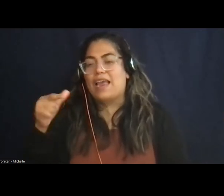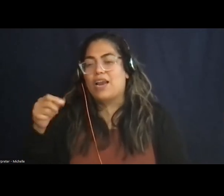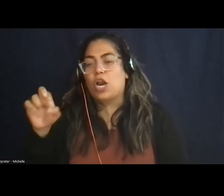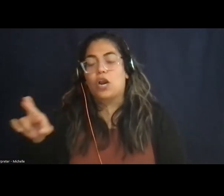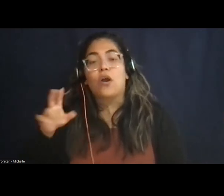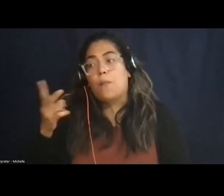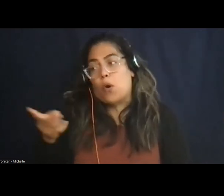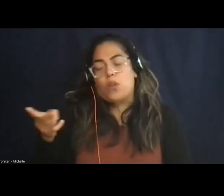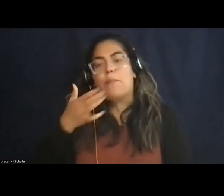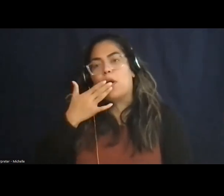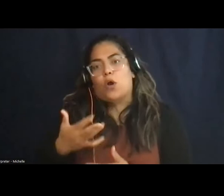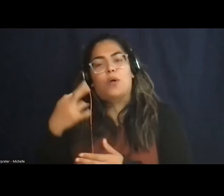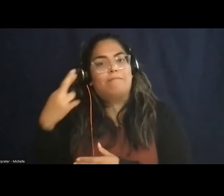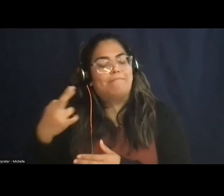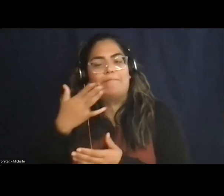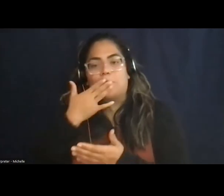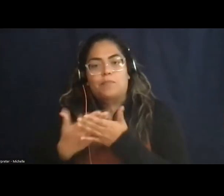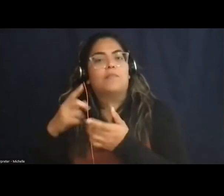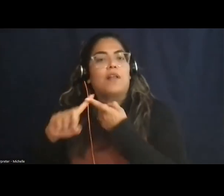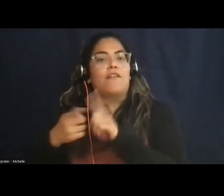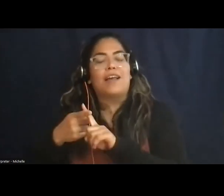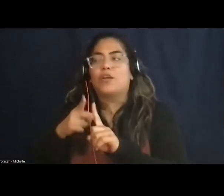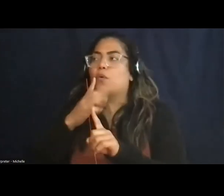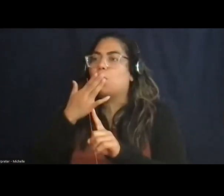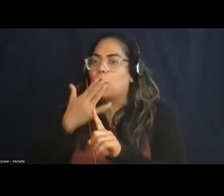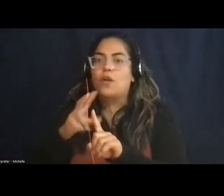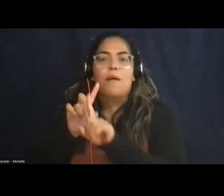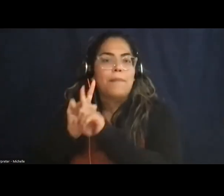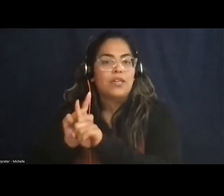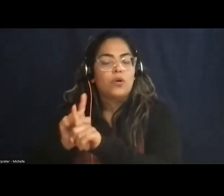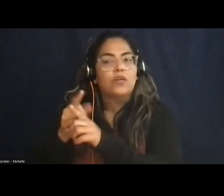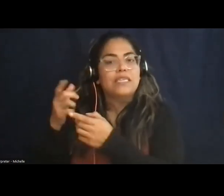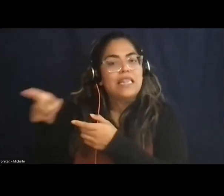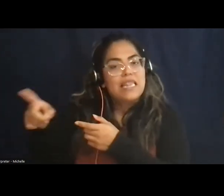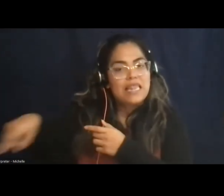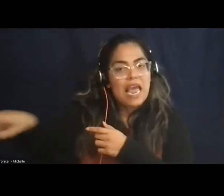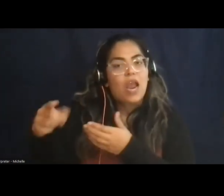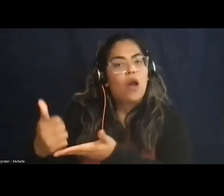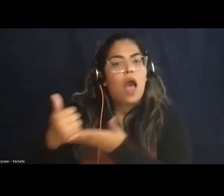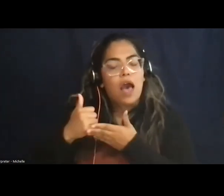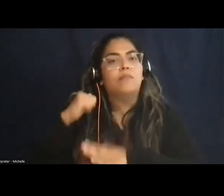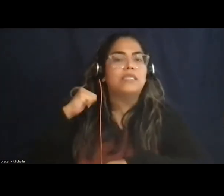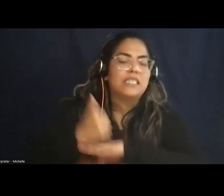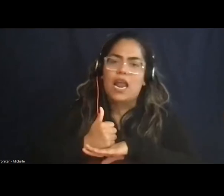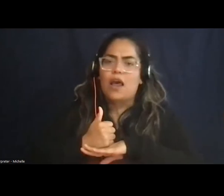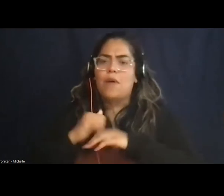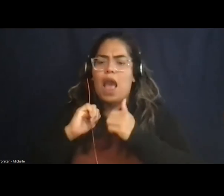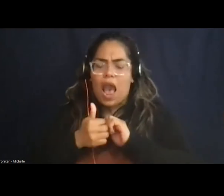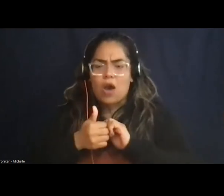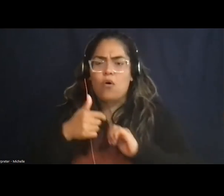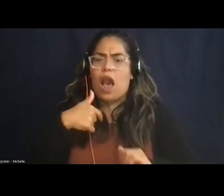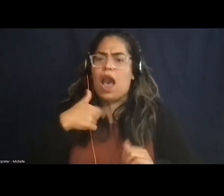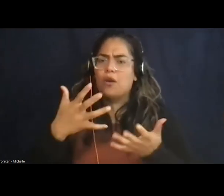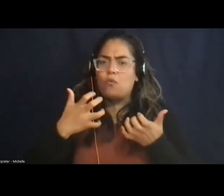personal friends, but were invaluable mentors and helped really set the stage and the tone for how I'd like